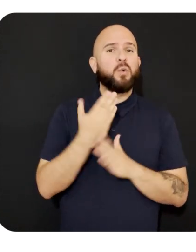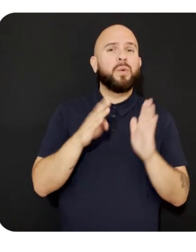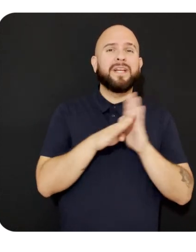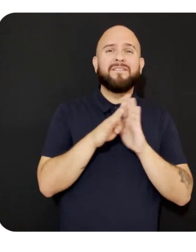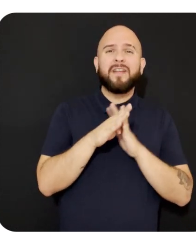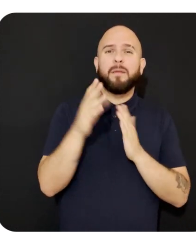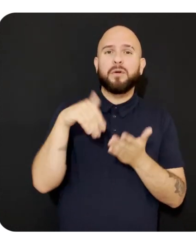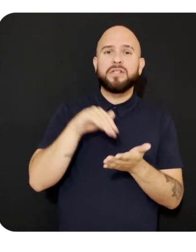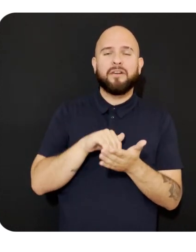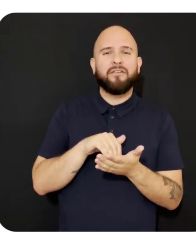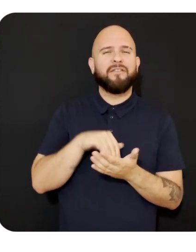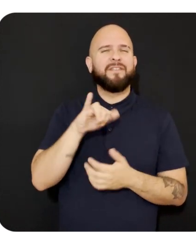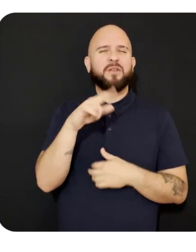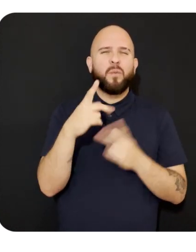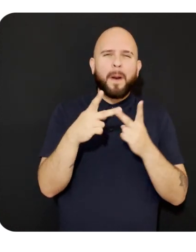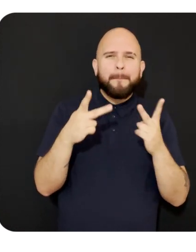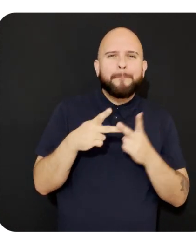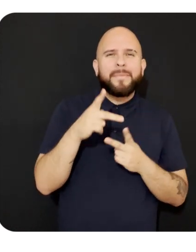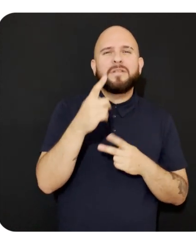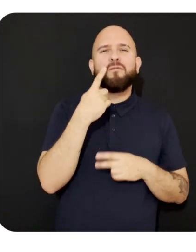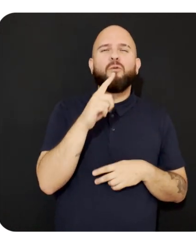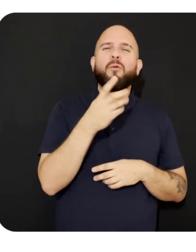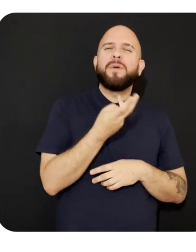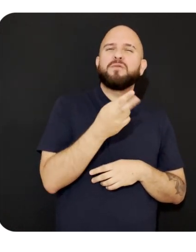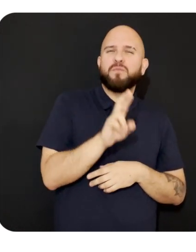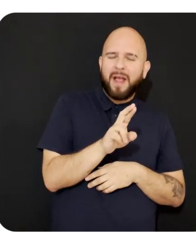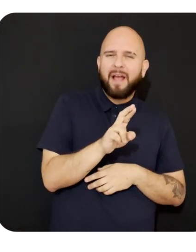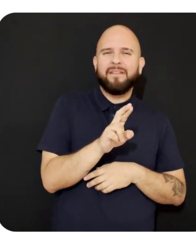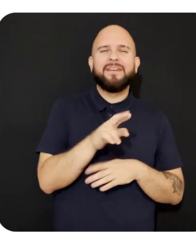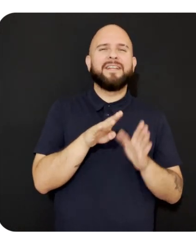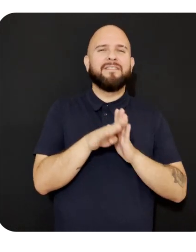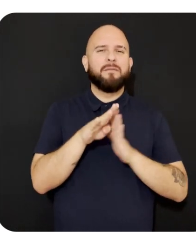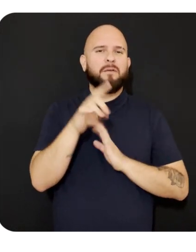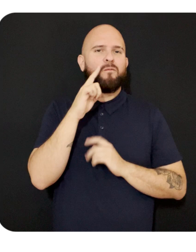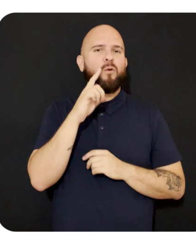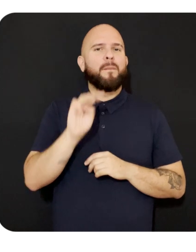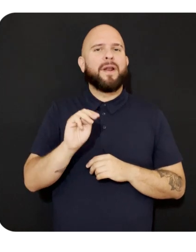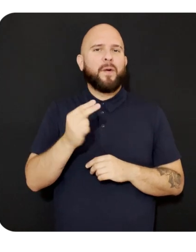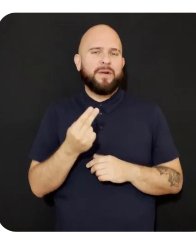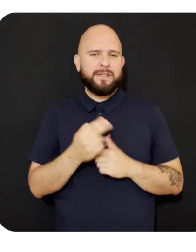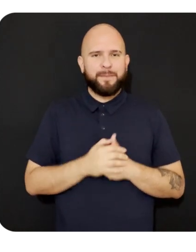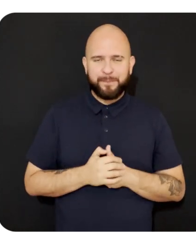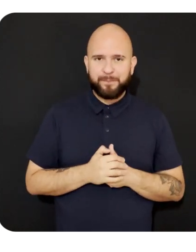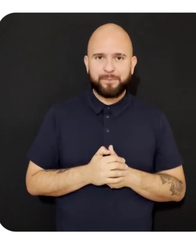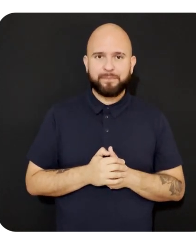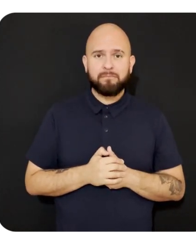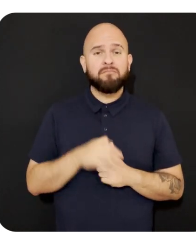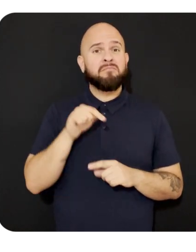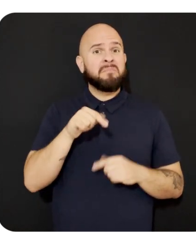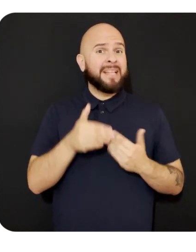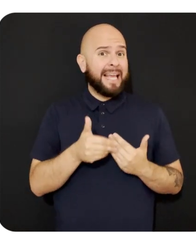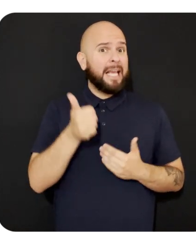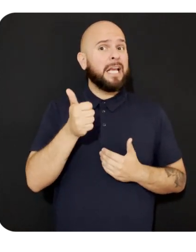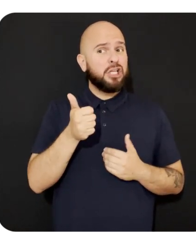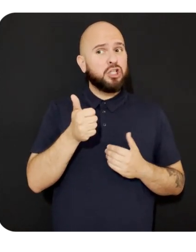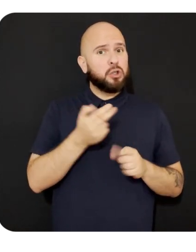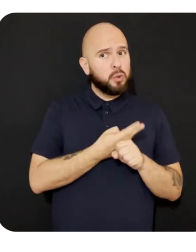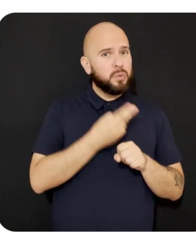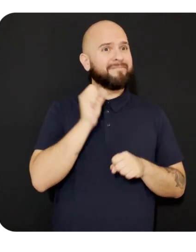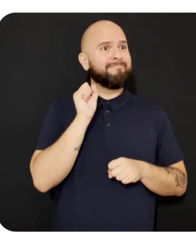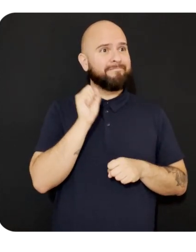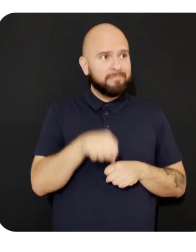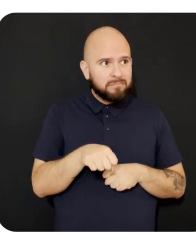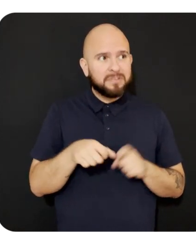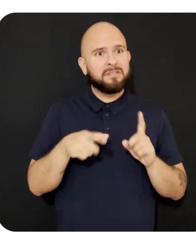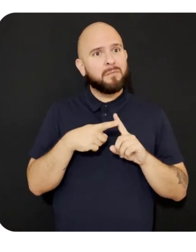your one-stop shop for mixed reality development on MetaHorizon. Besides being much easier to navigate, the